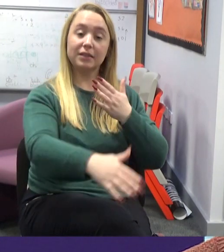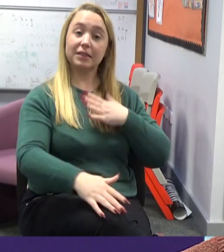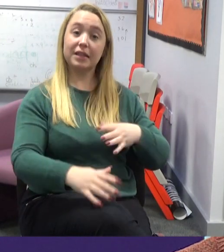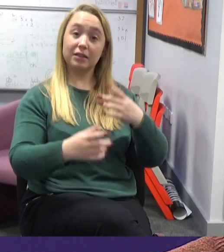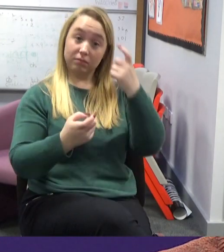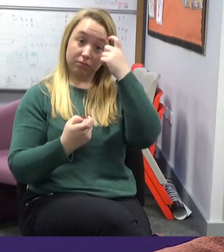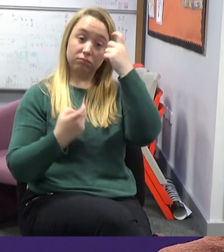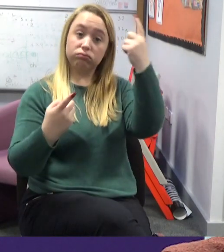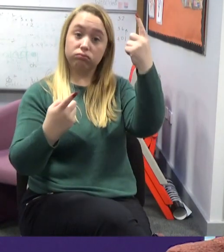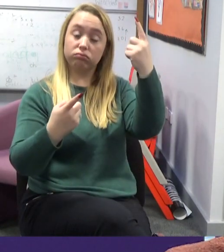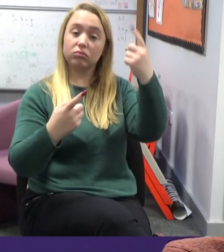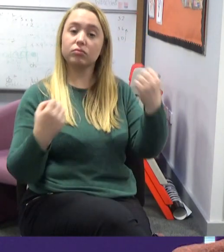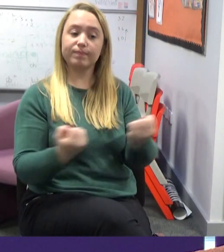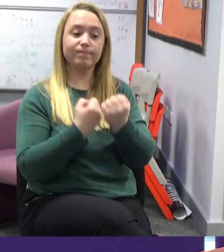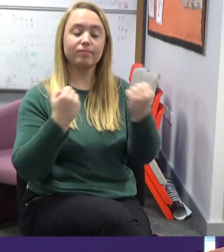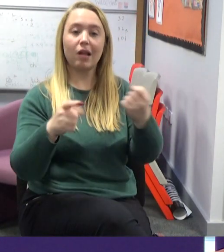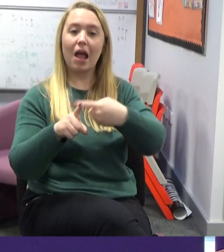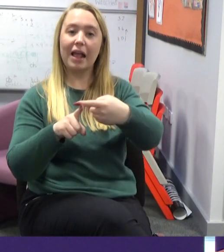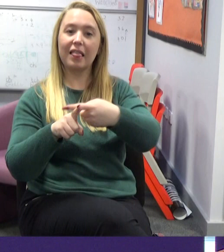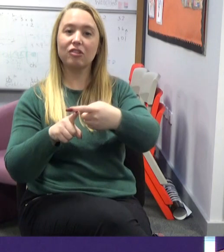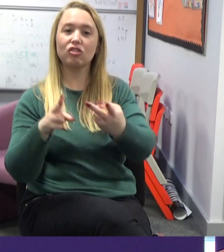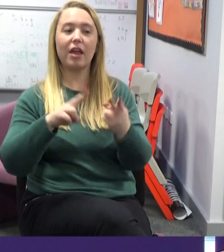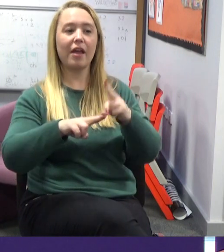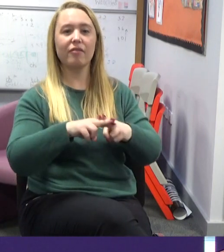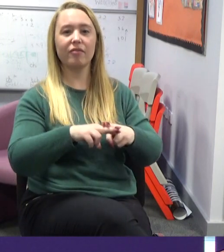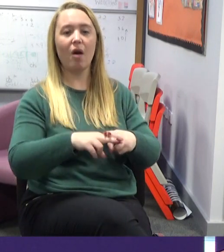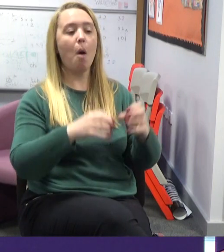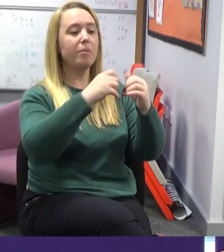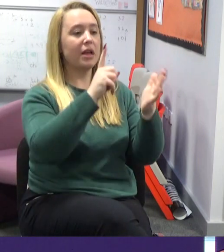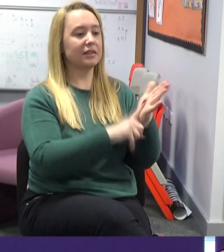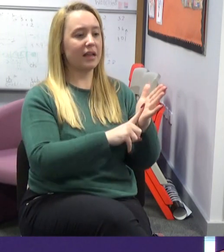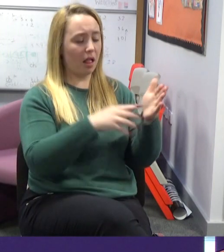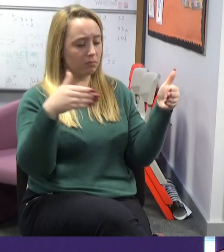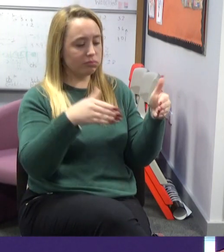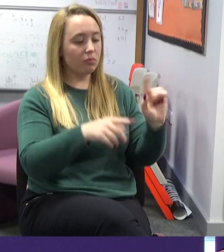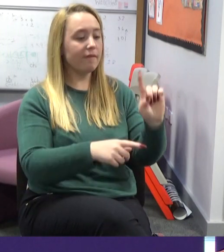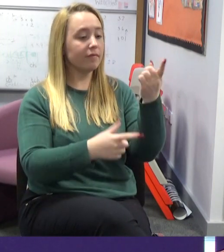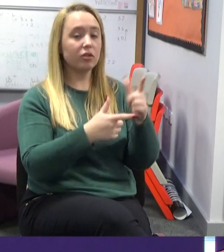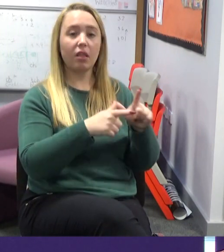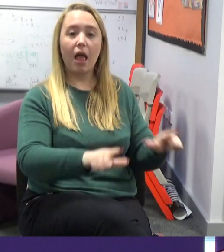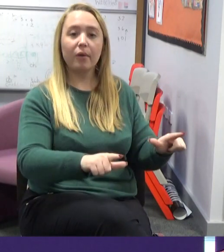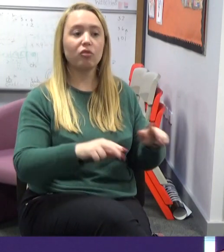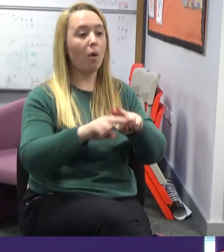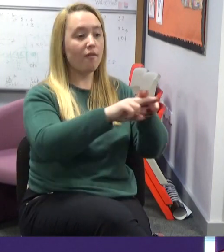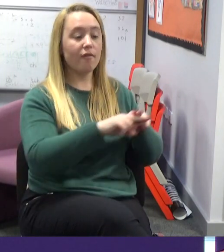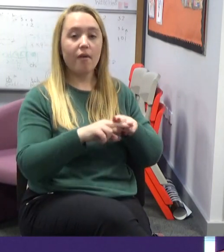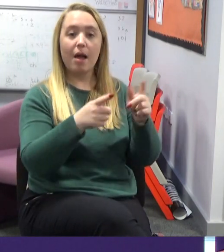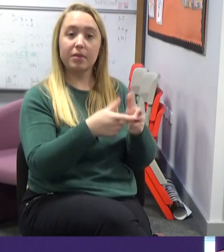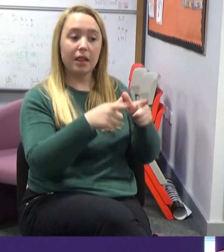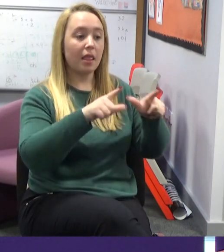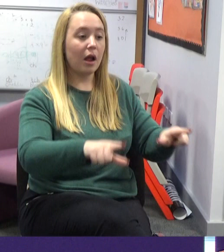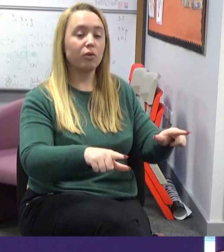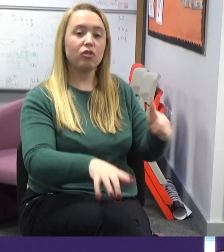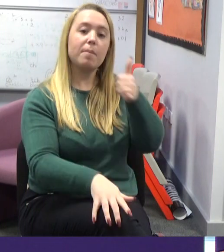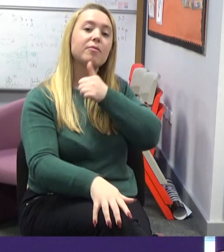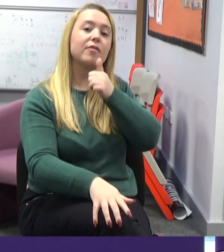as well they do need to have a strong understanding of English they can't just be BSL so even if that is their first language or